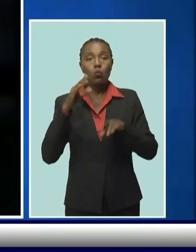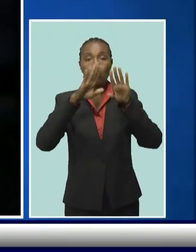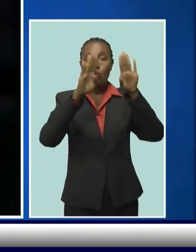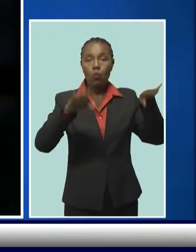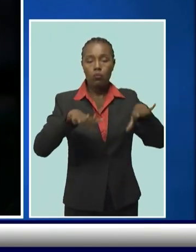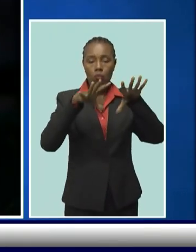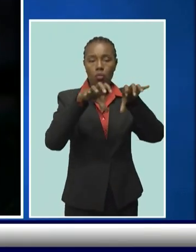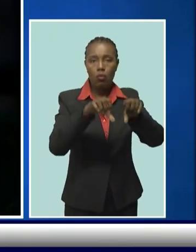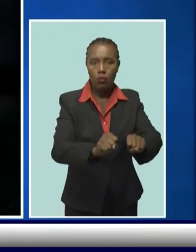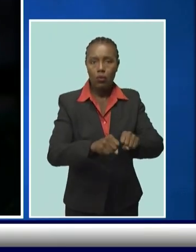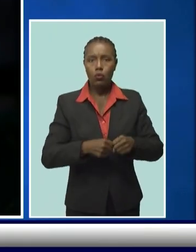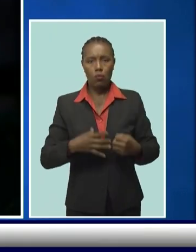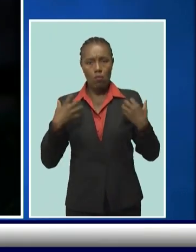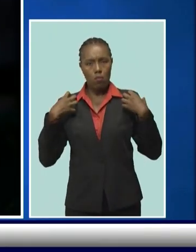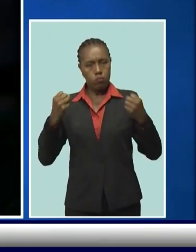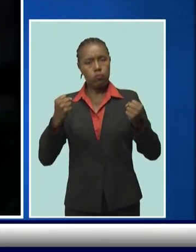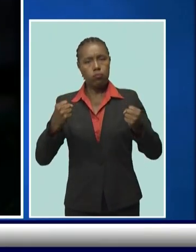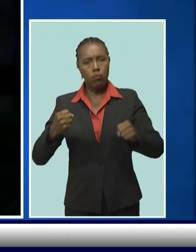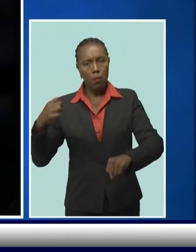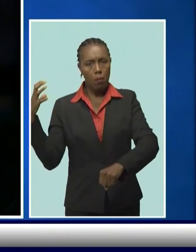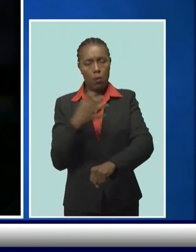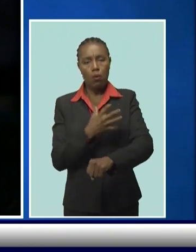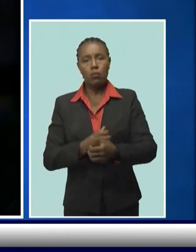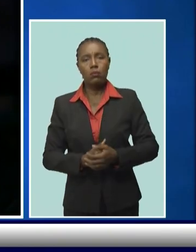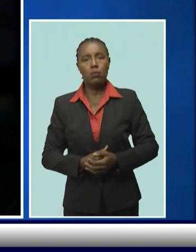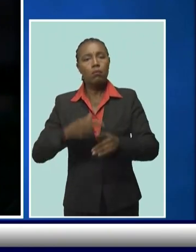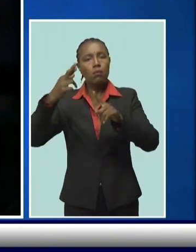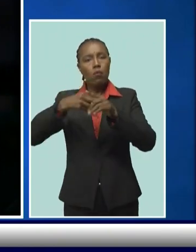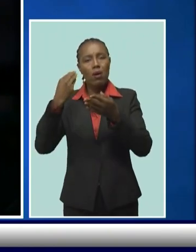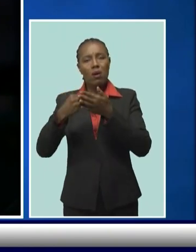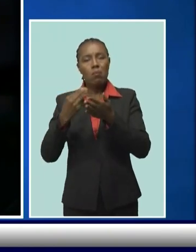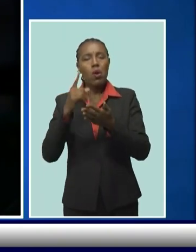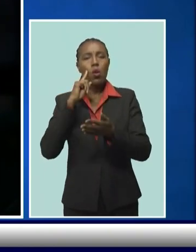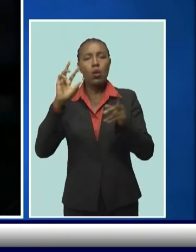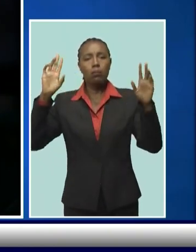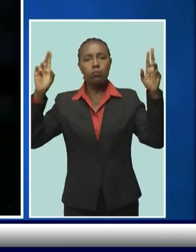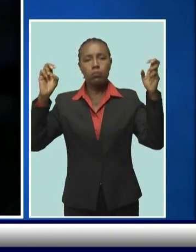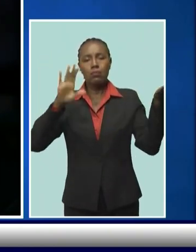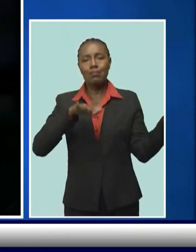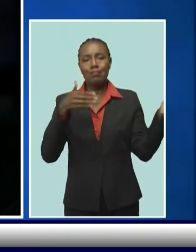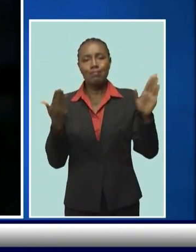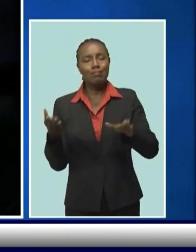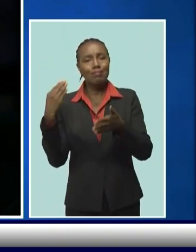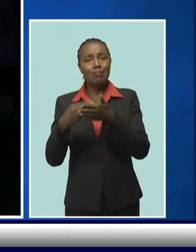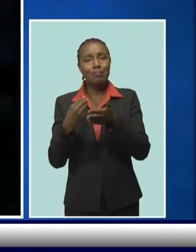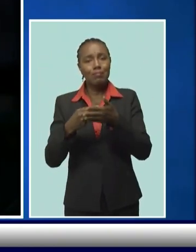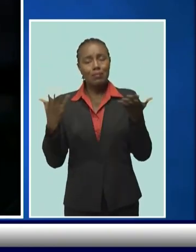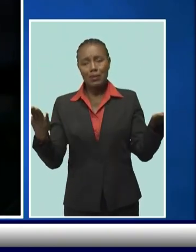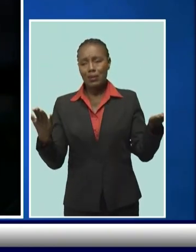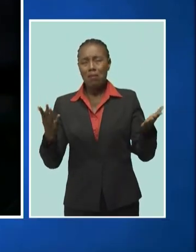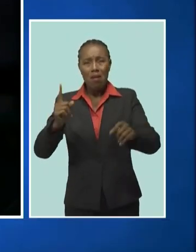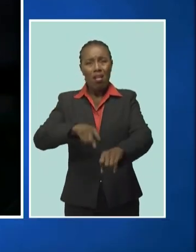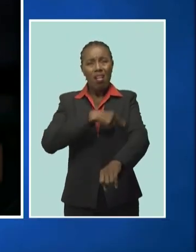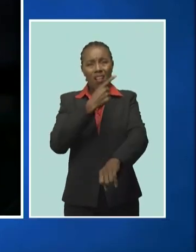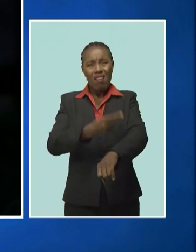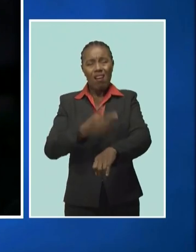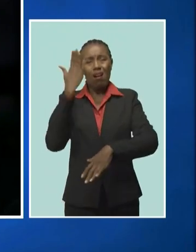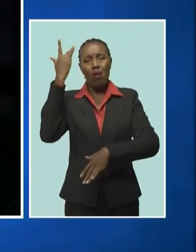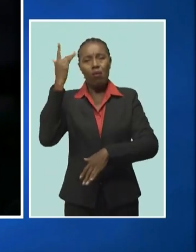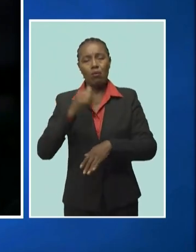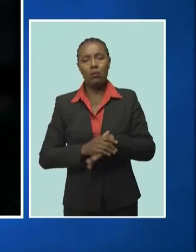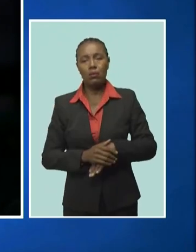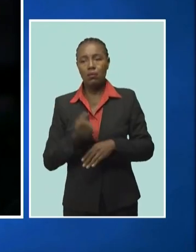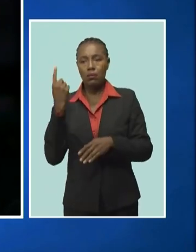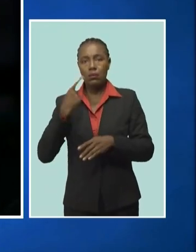Rent money is dead money. And some may ask, why it's taking so long? We can't build the houses and put people in them. To rent.